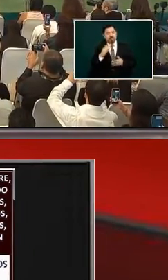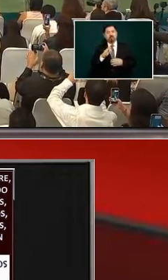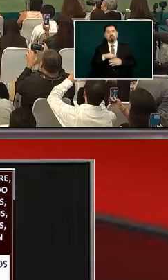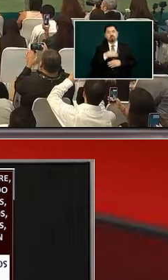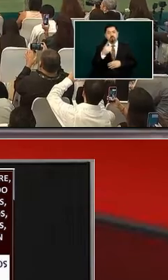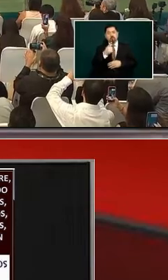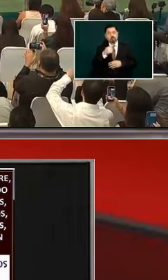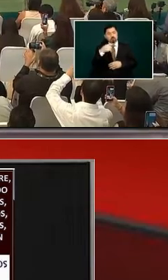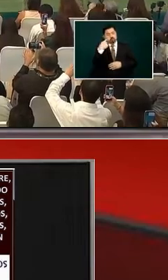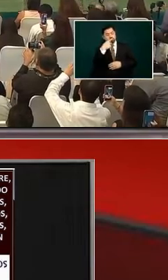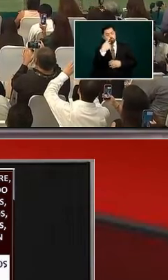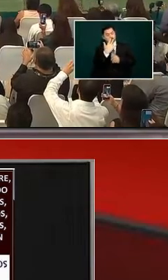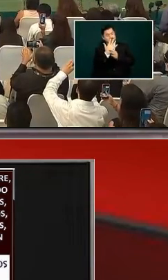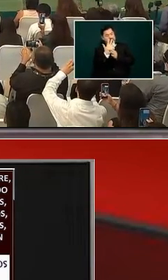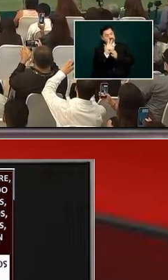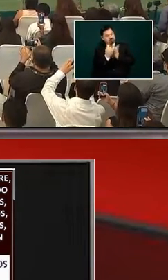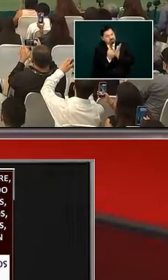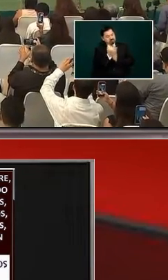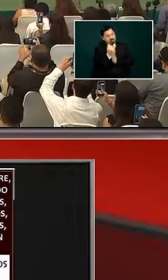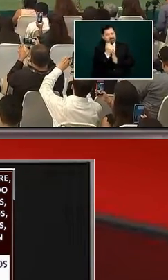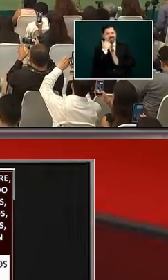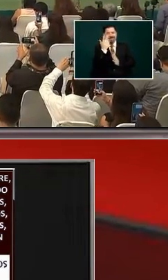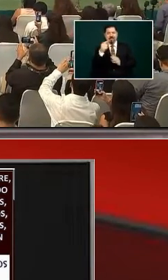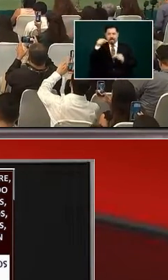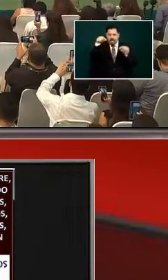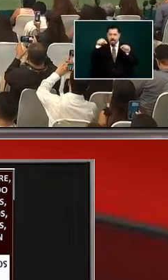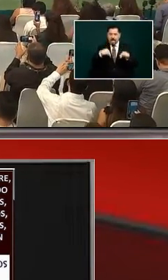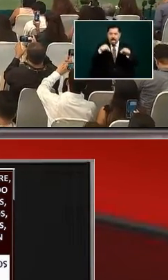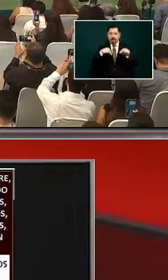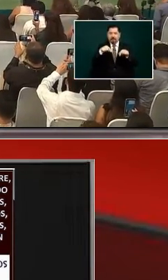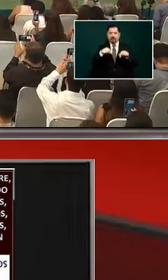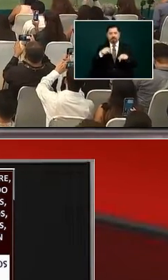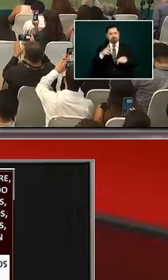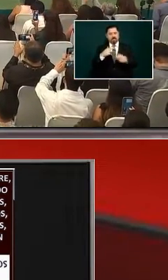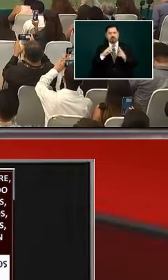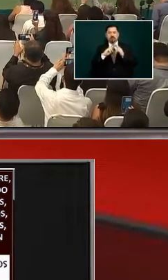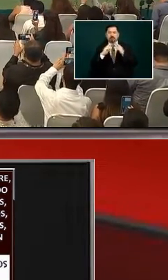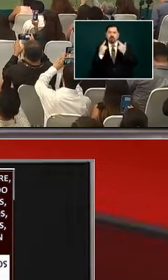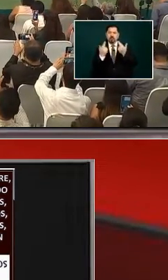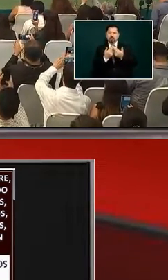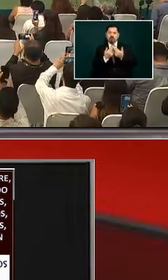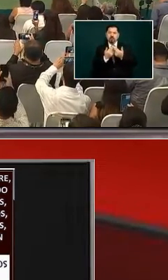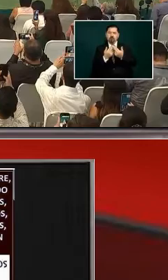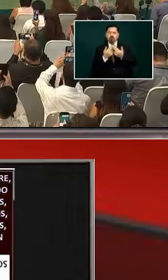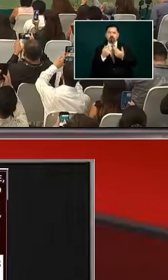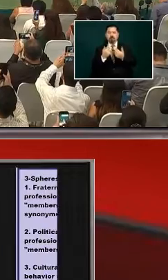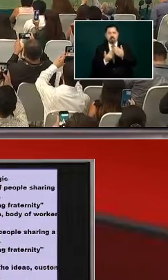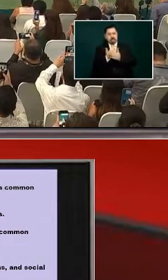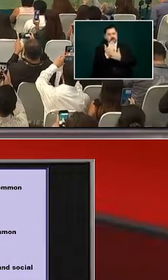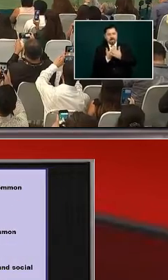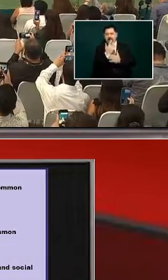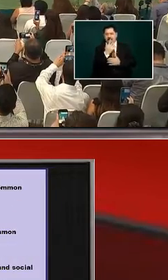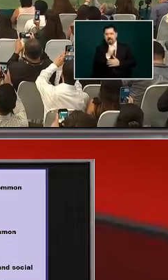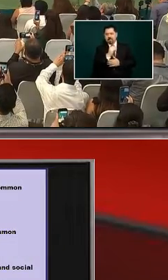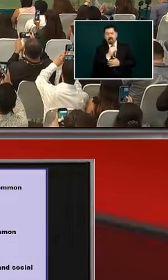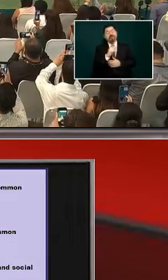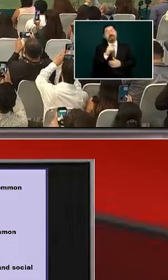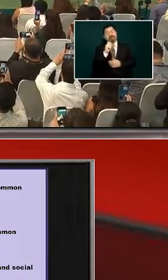for the cabinet meeting the way you do everything and of course